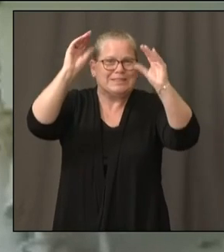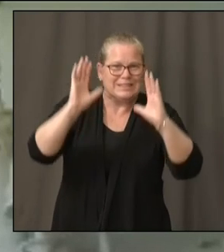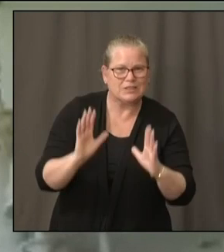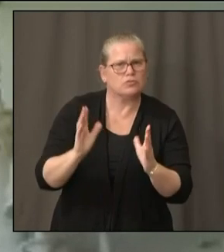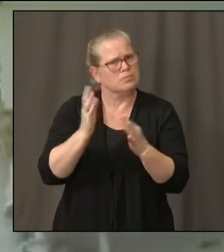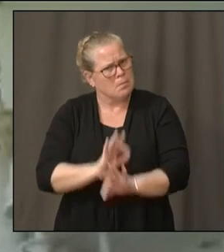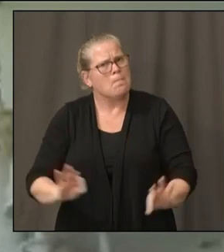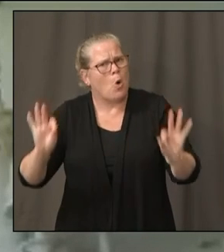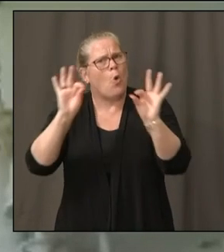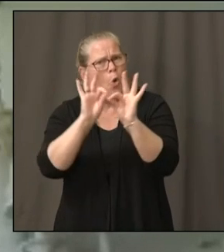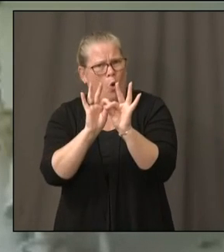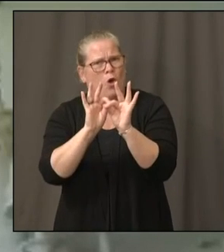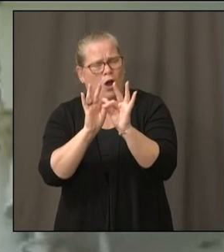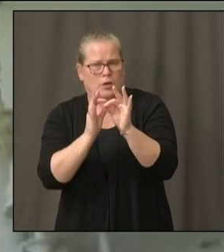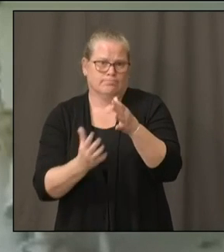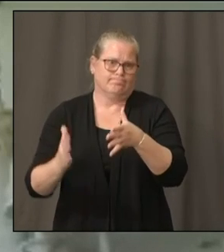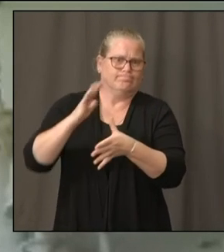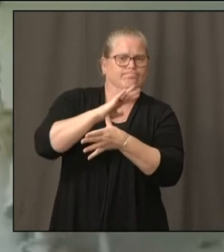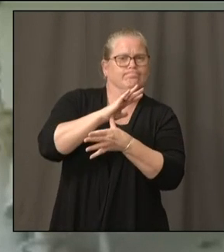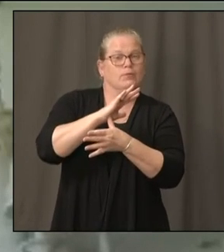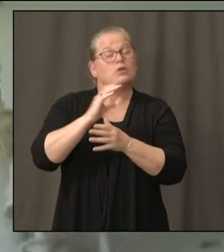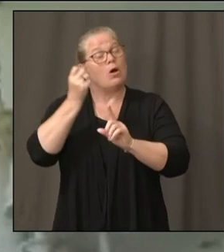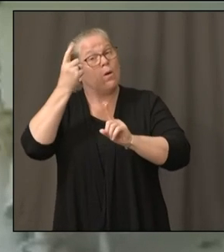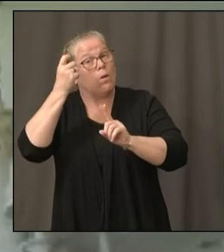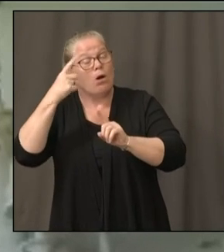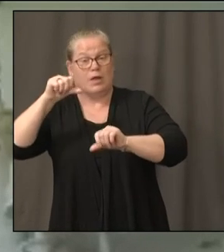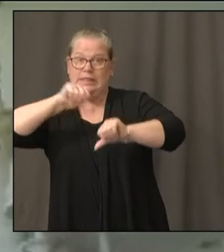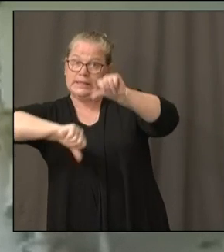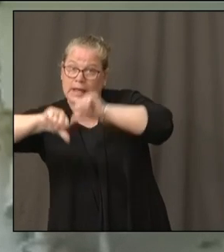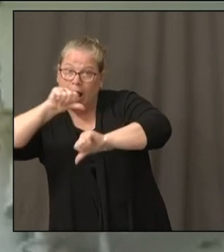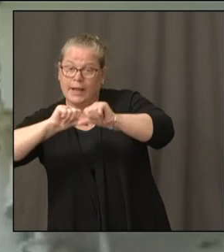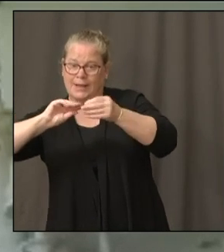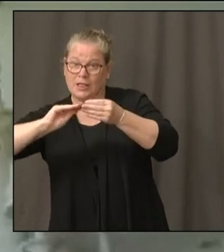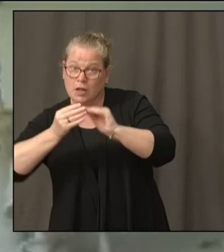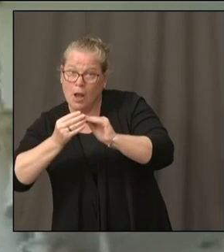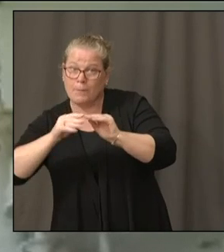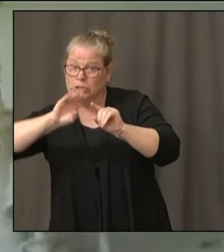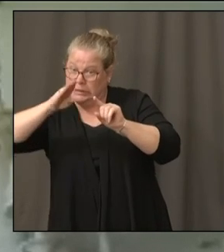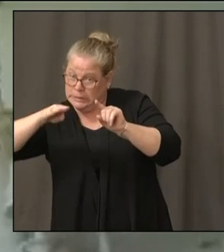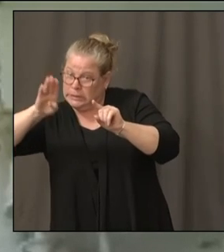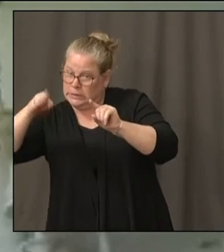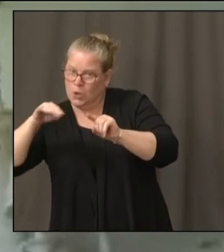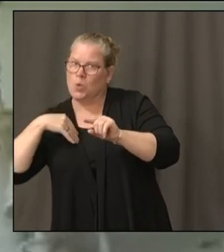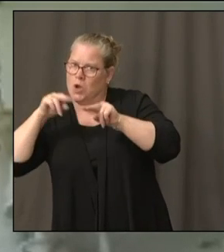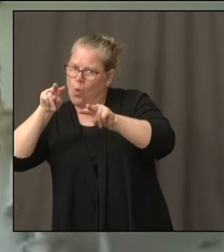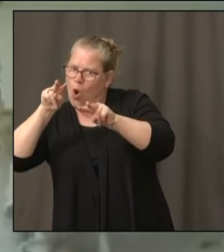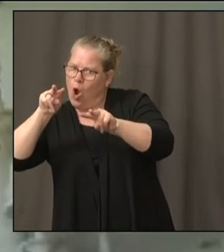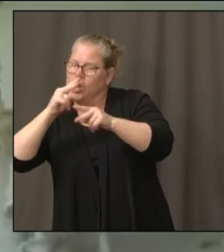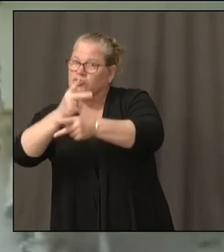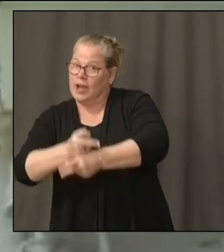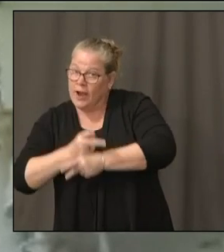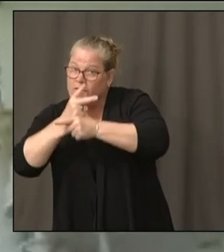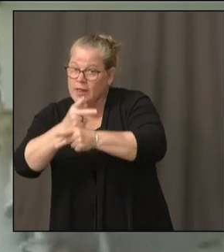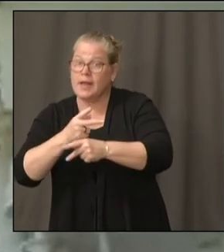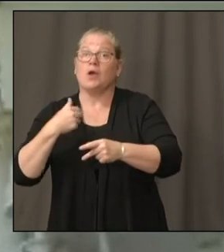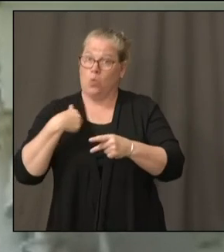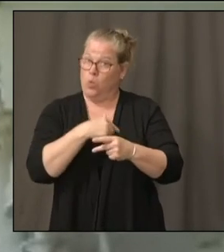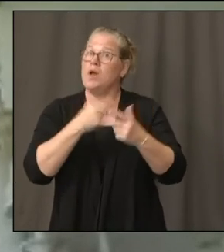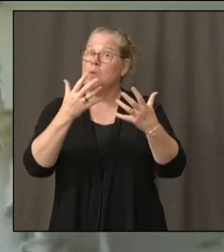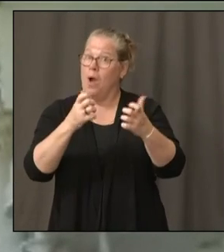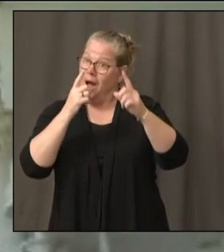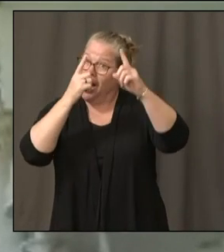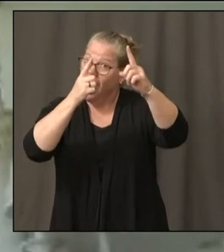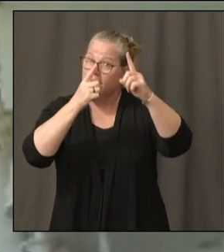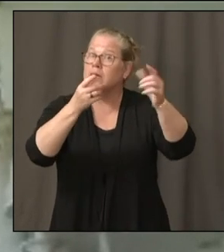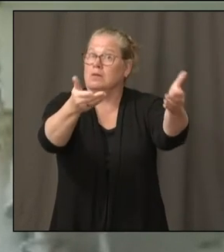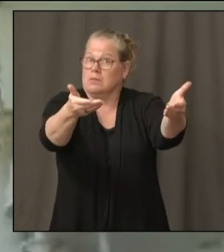the science very carefully. We want to bring them all back. But what I guess I want everyone to know is